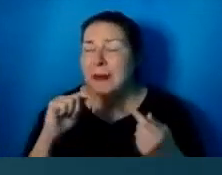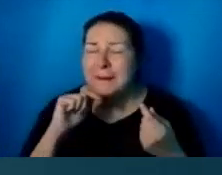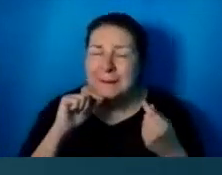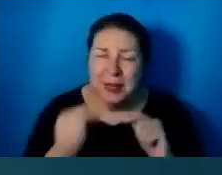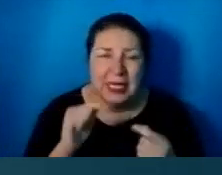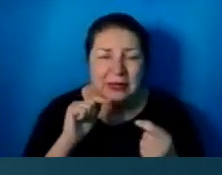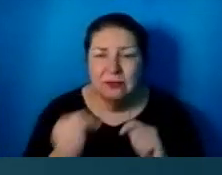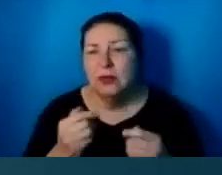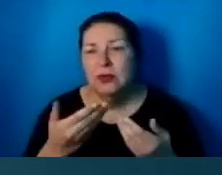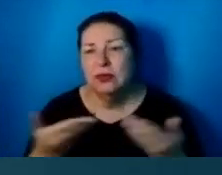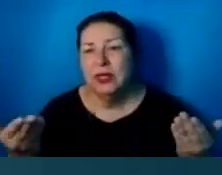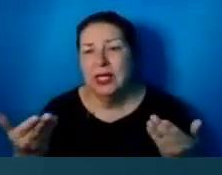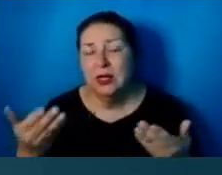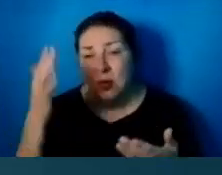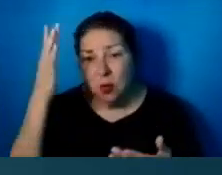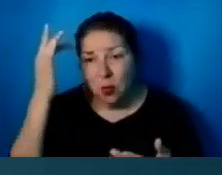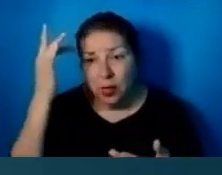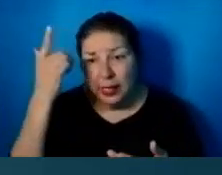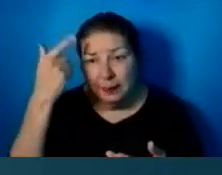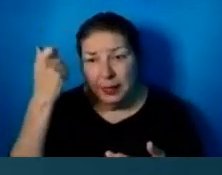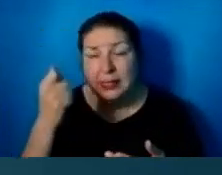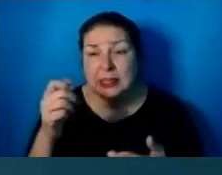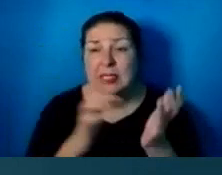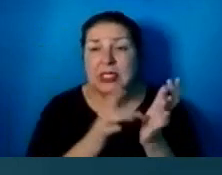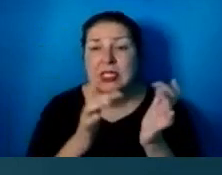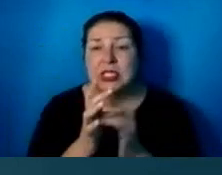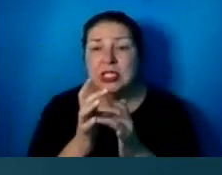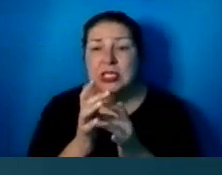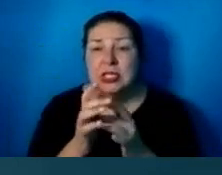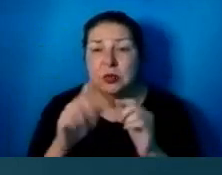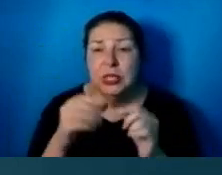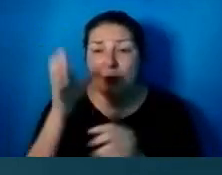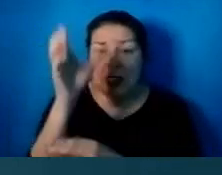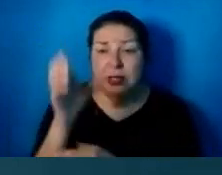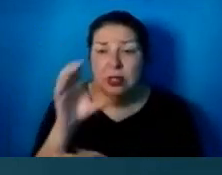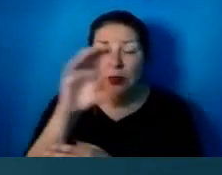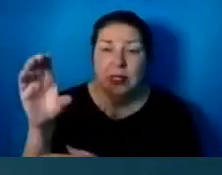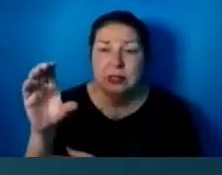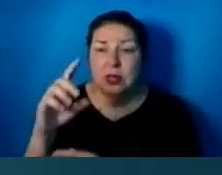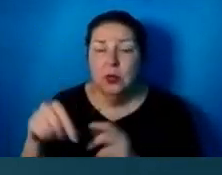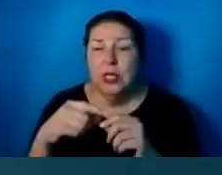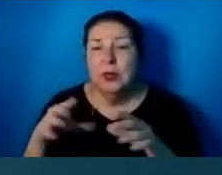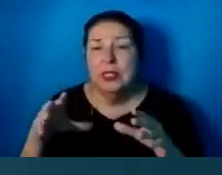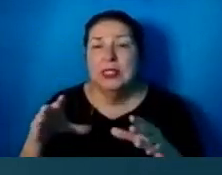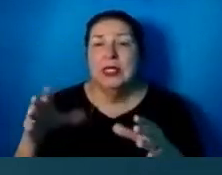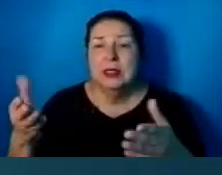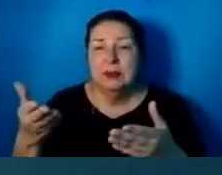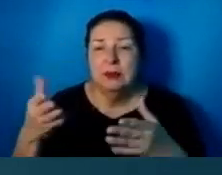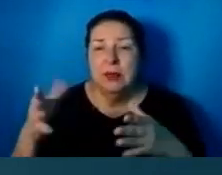because Jesus on the cross, when he is bearing the sins of everyone,